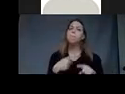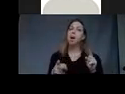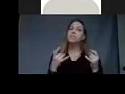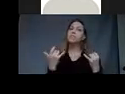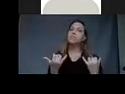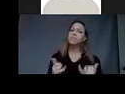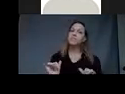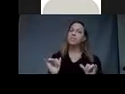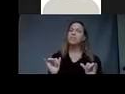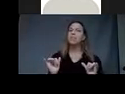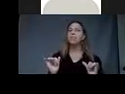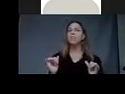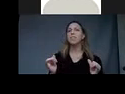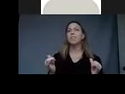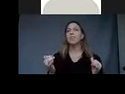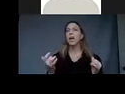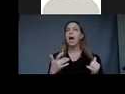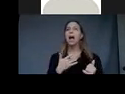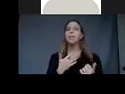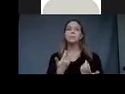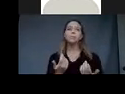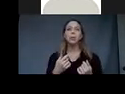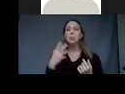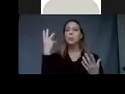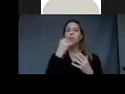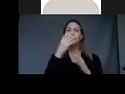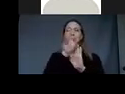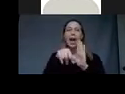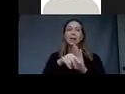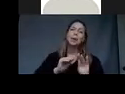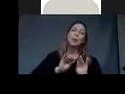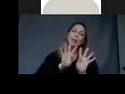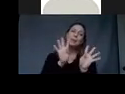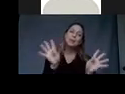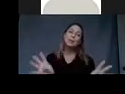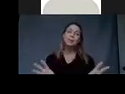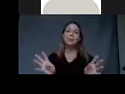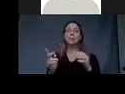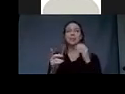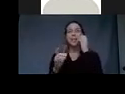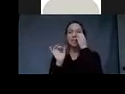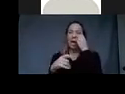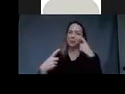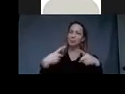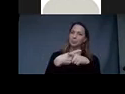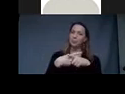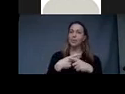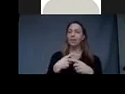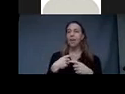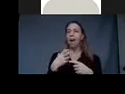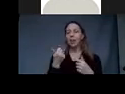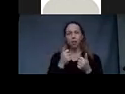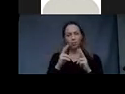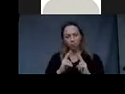glorious landscape in the background. And, and I was thinking about why do I always have these glorious